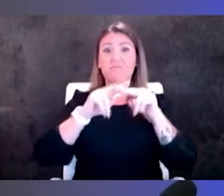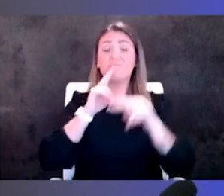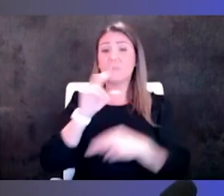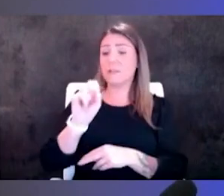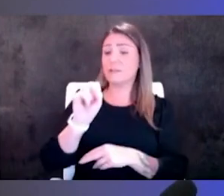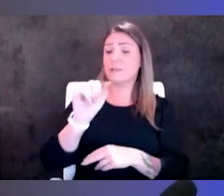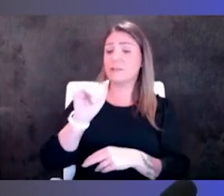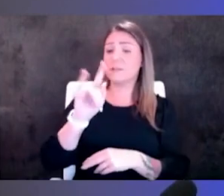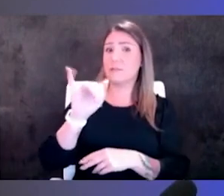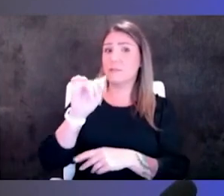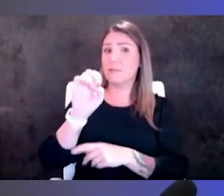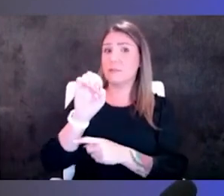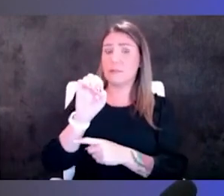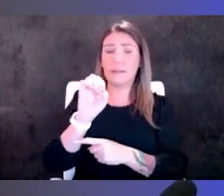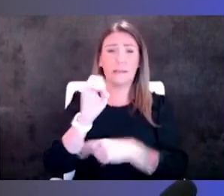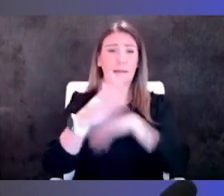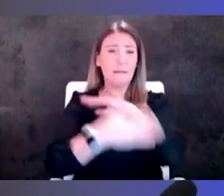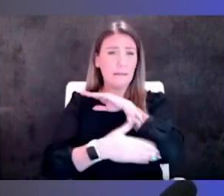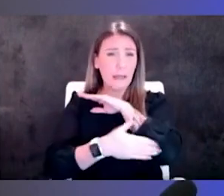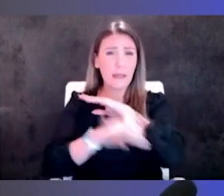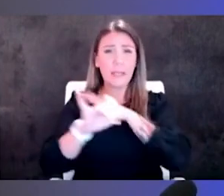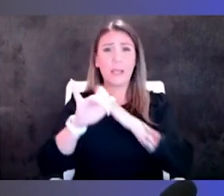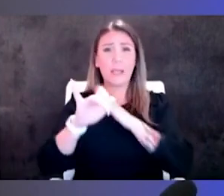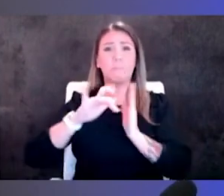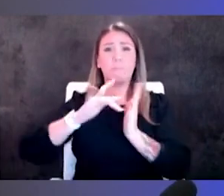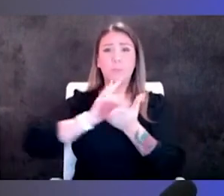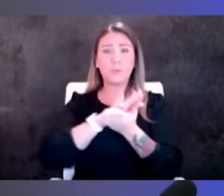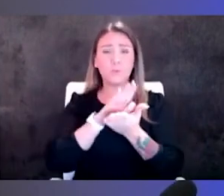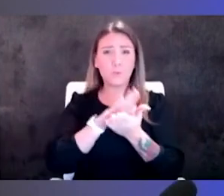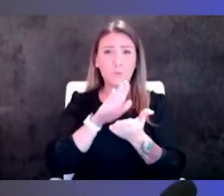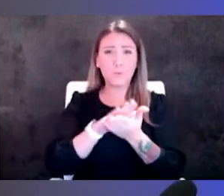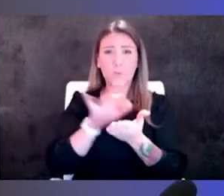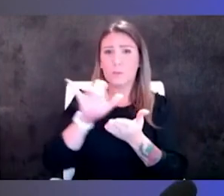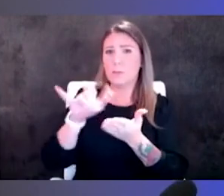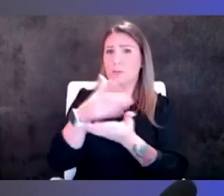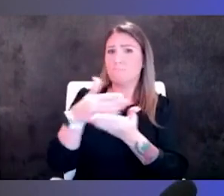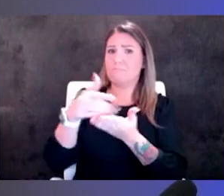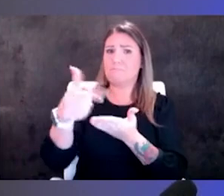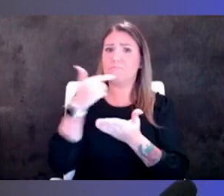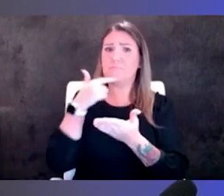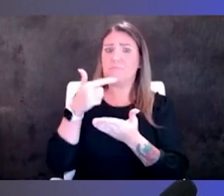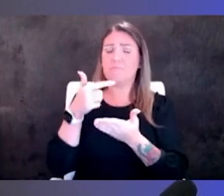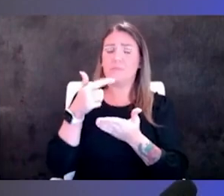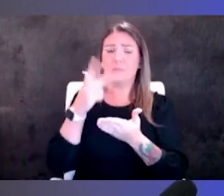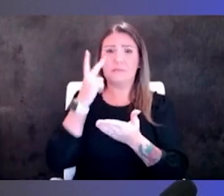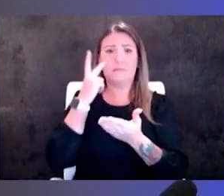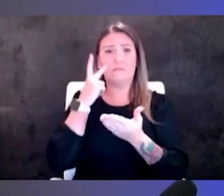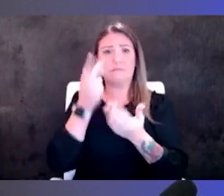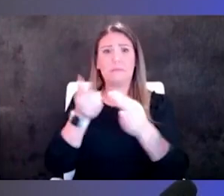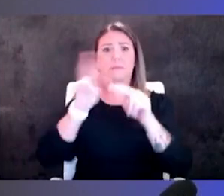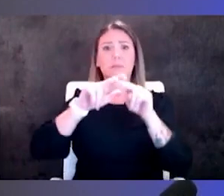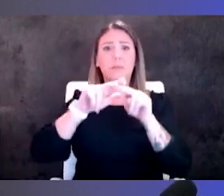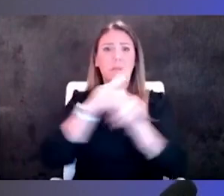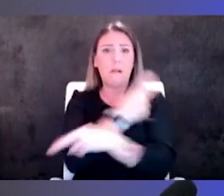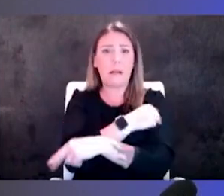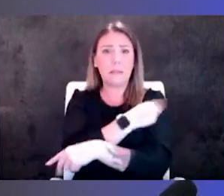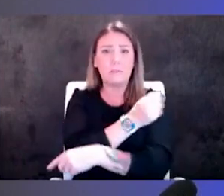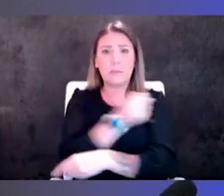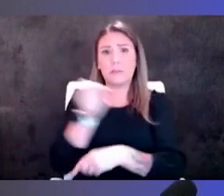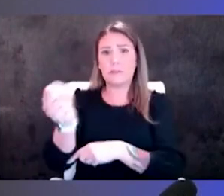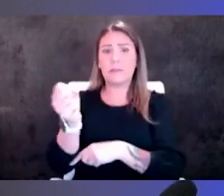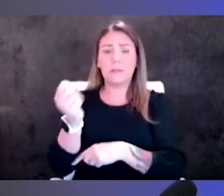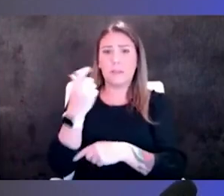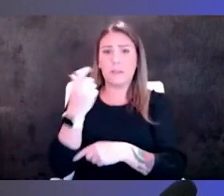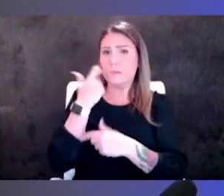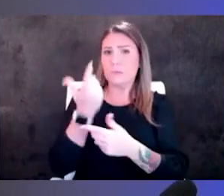the medical school branch is at that I'm being they've seen a jump in the number of hospitalizations in the last week and they've been averaging